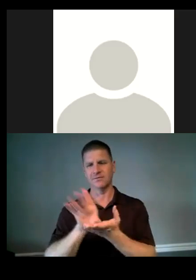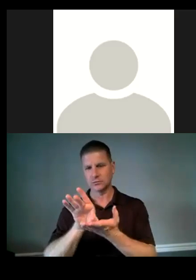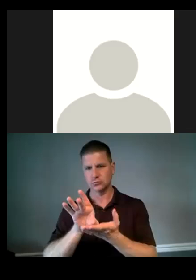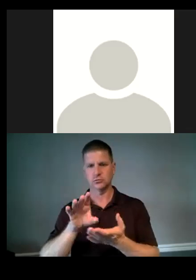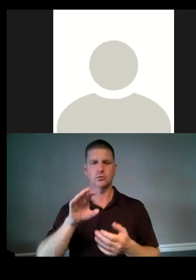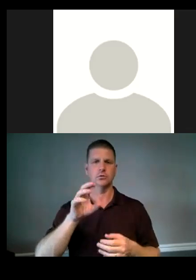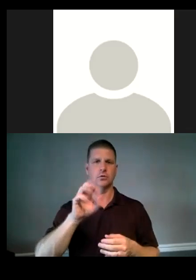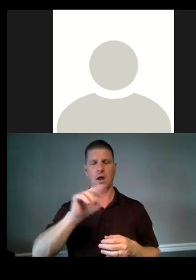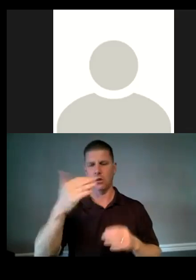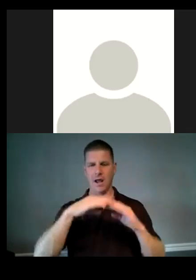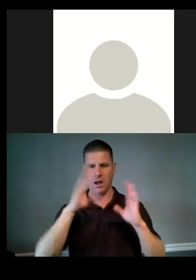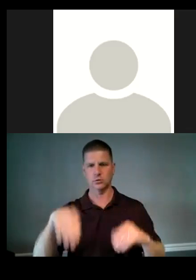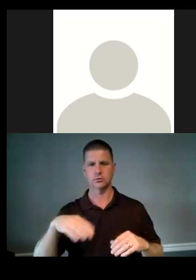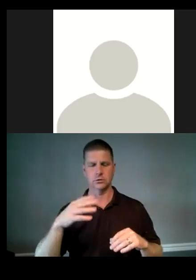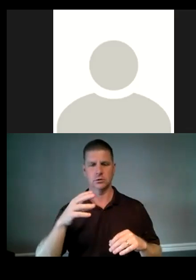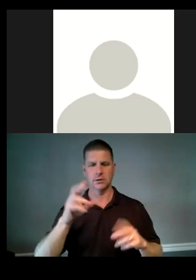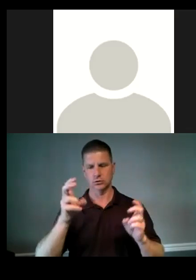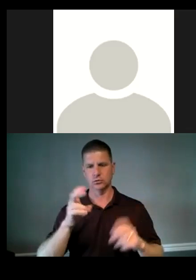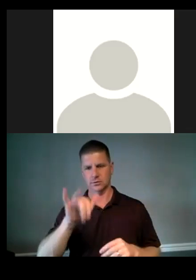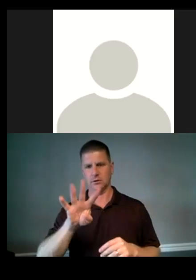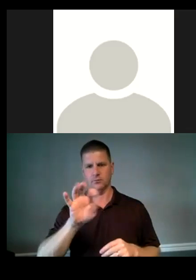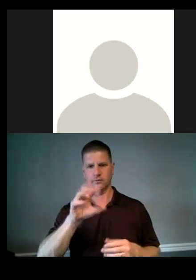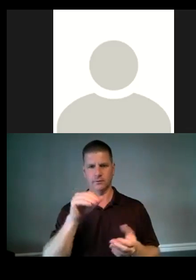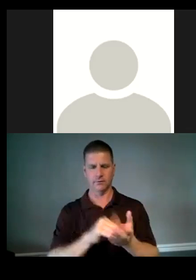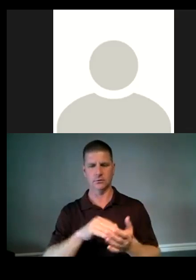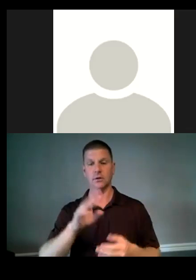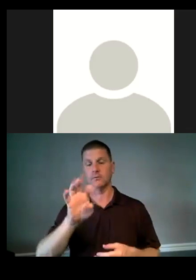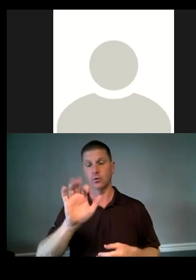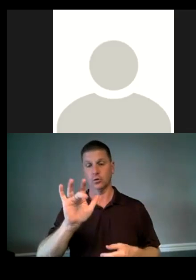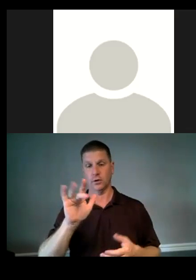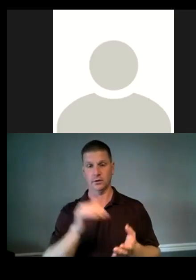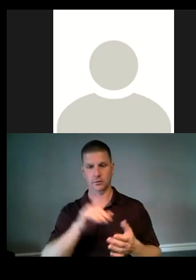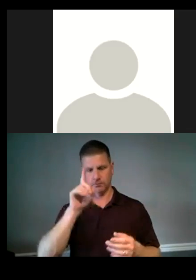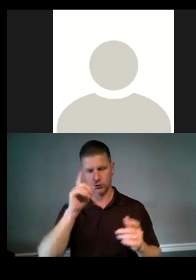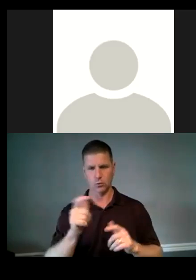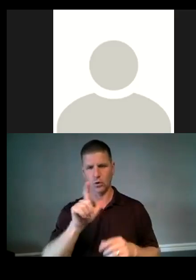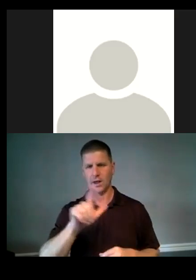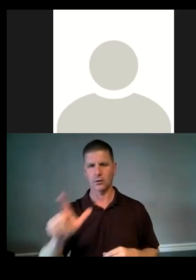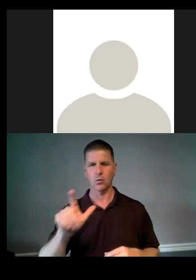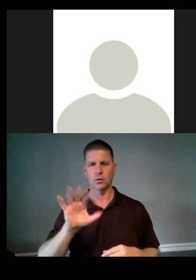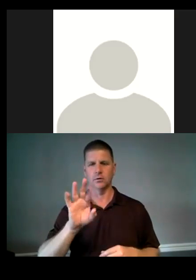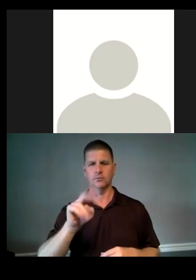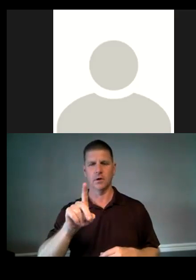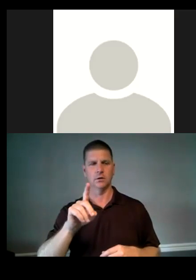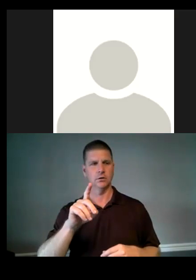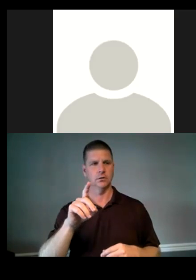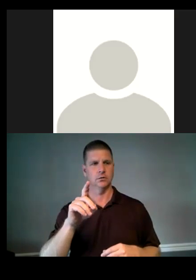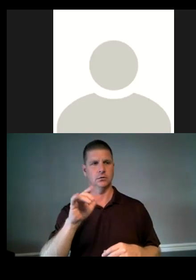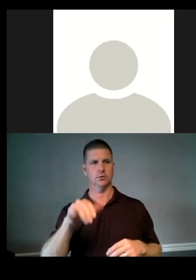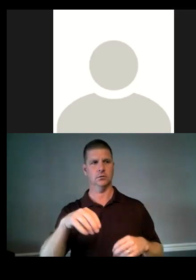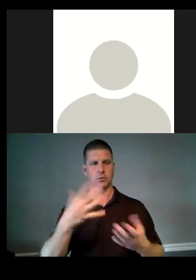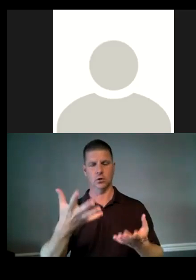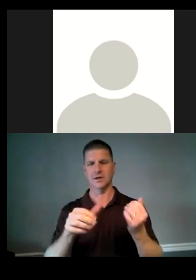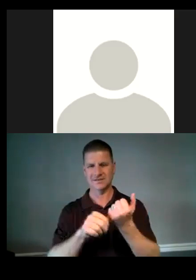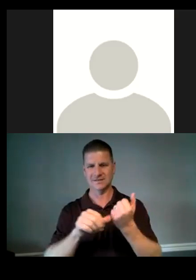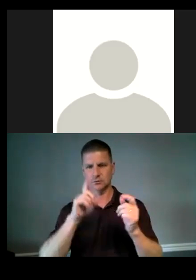issues. Uh, and that's $450,000 and then $425,000 for the small landlord fund, which provides, um, assistance